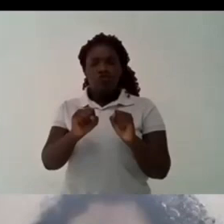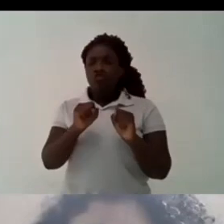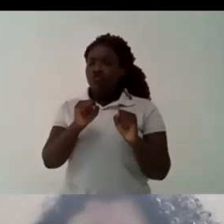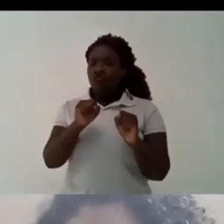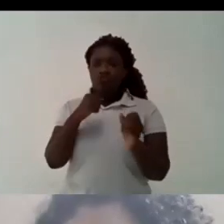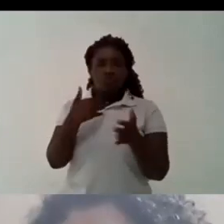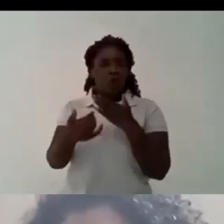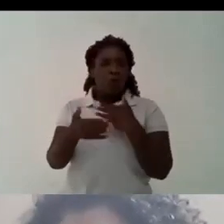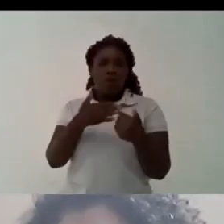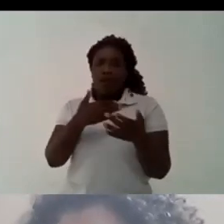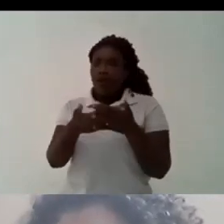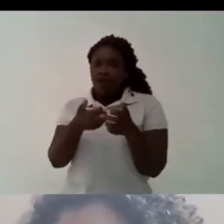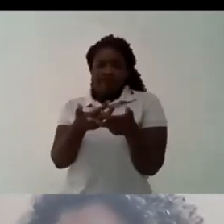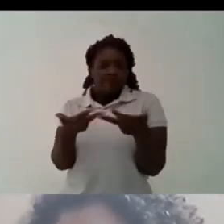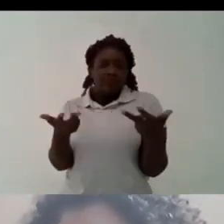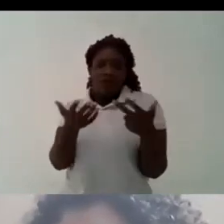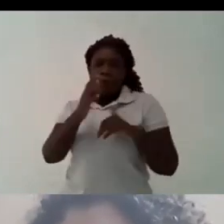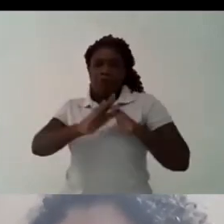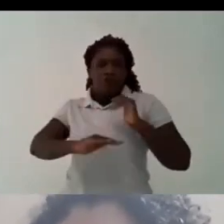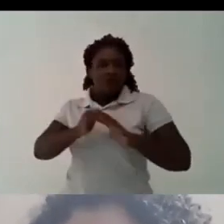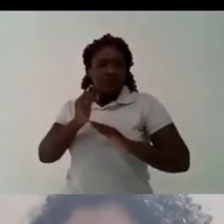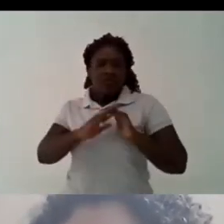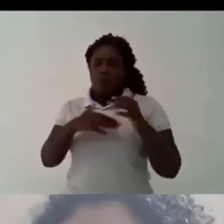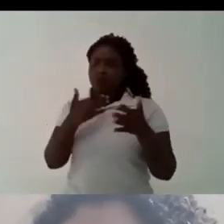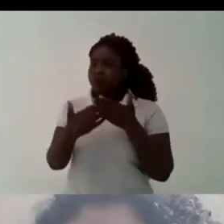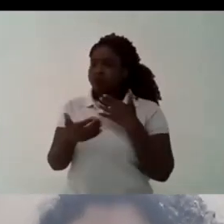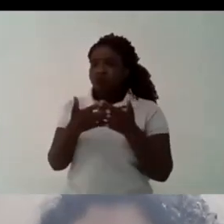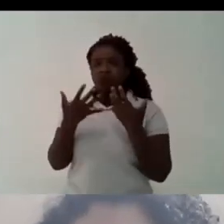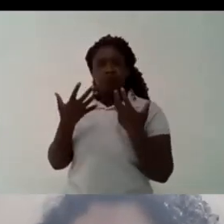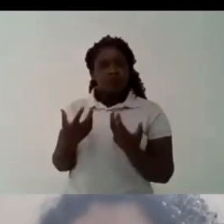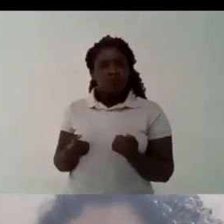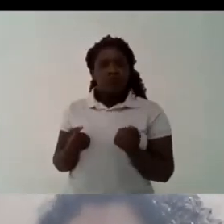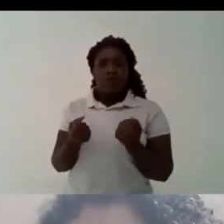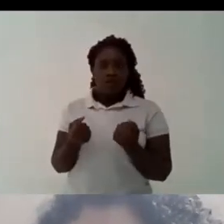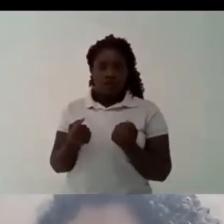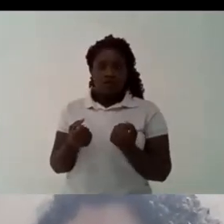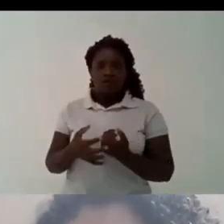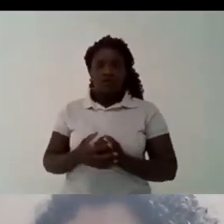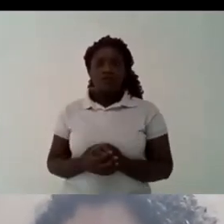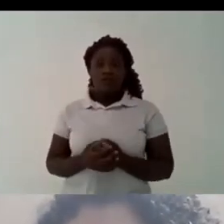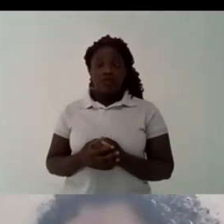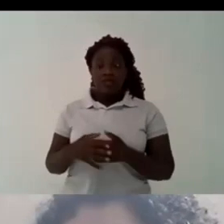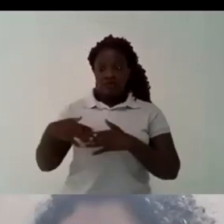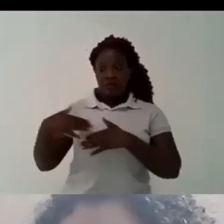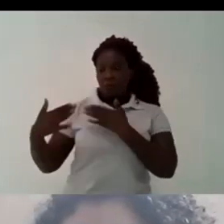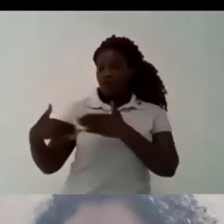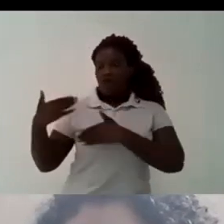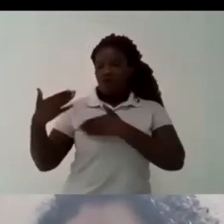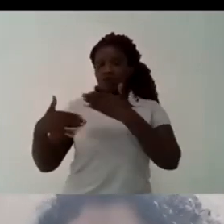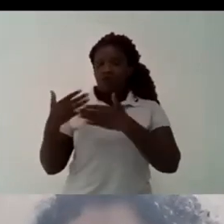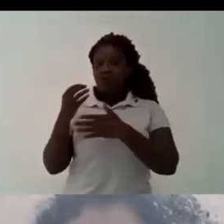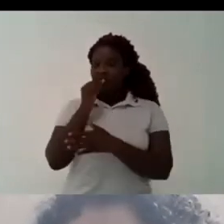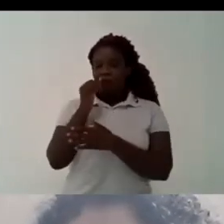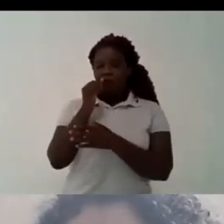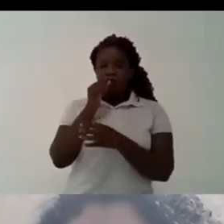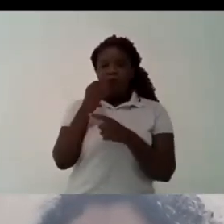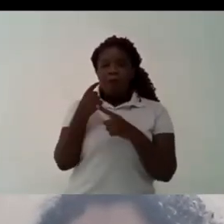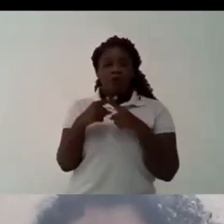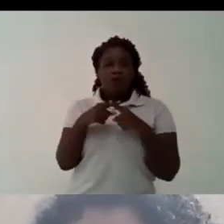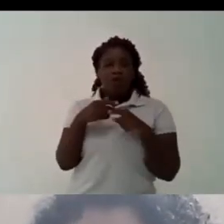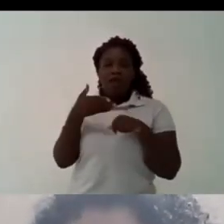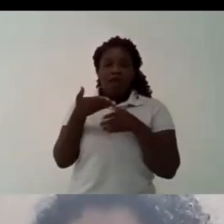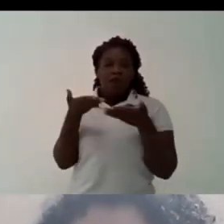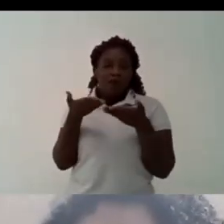education we want to show the brazilian society that we can be whatever we want uh